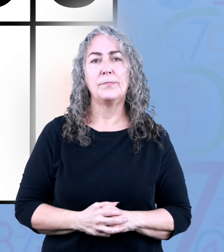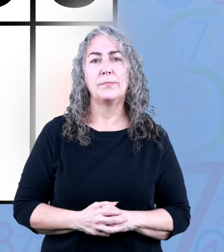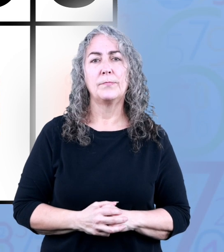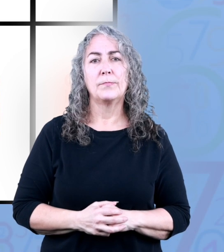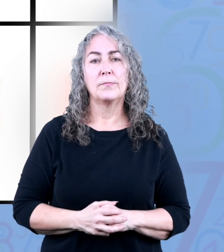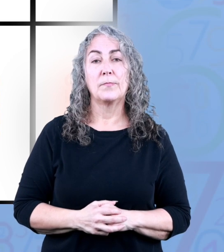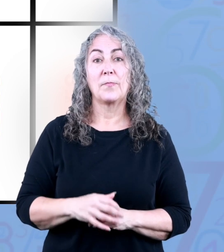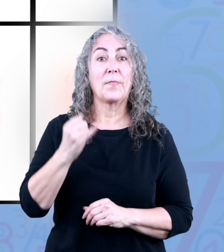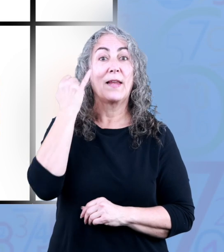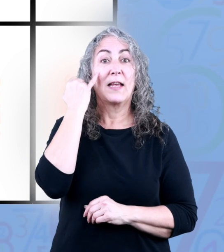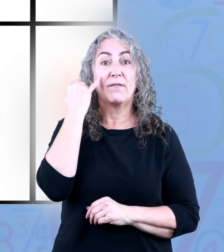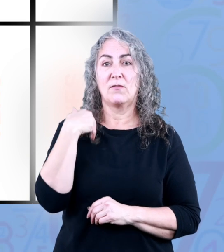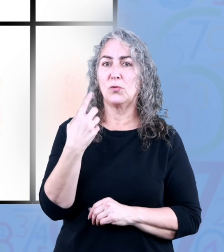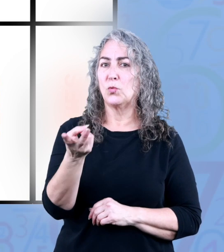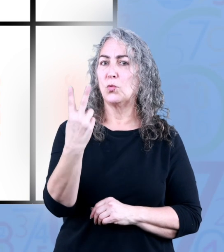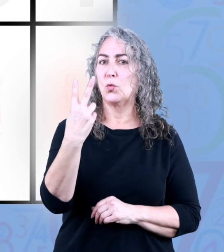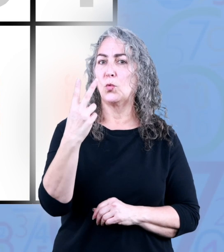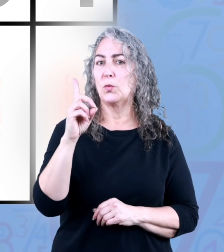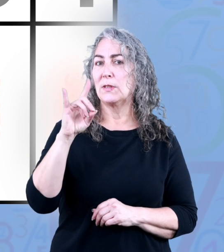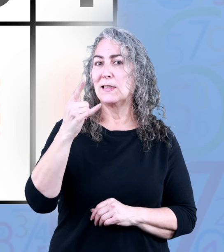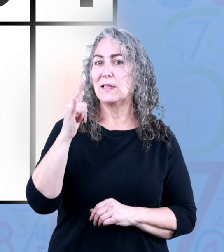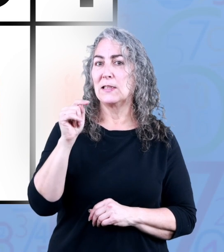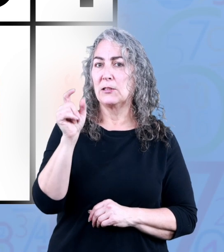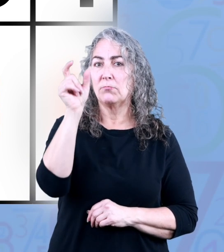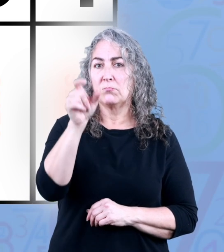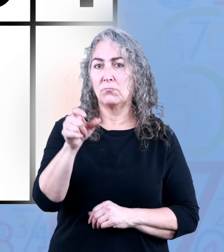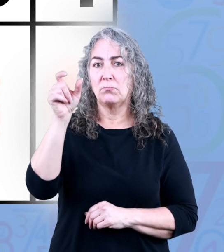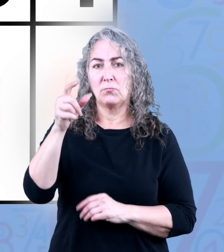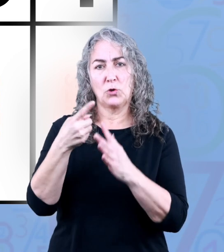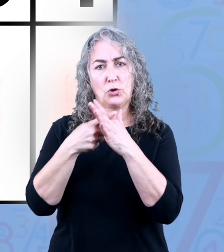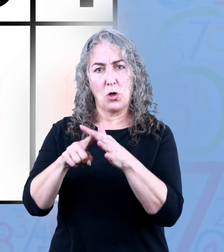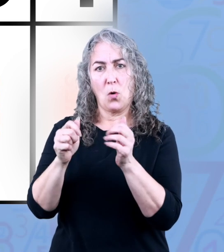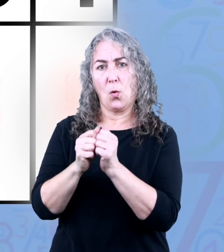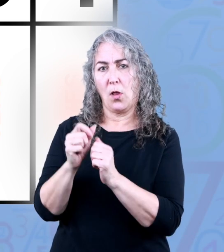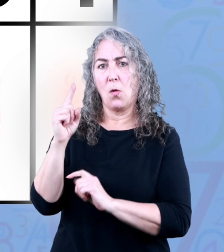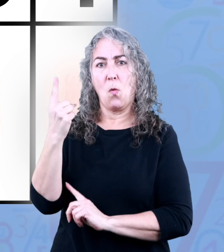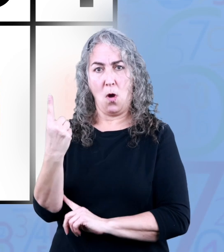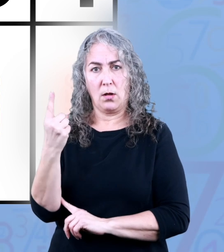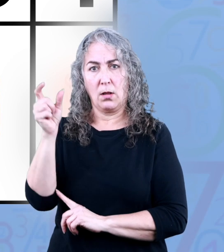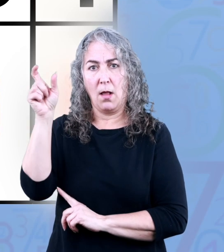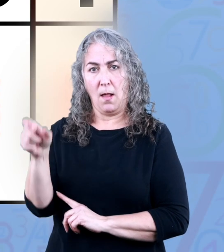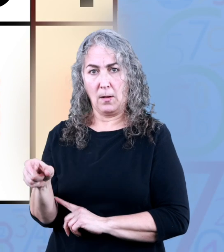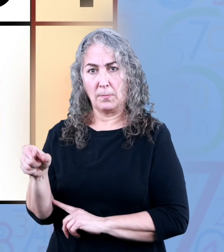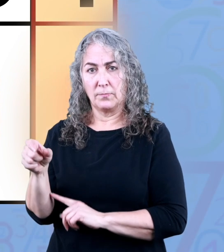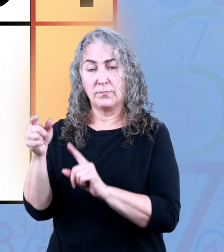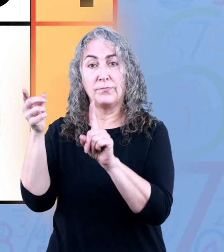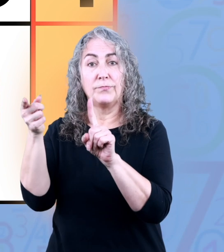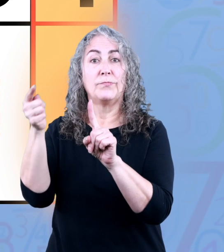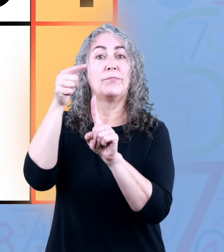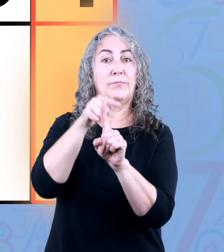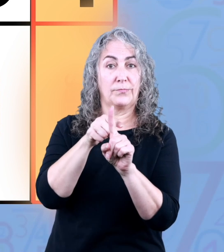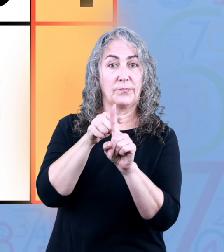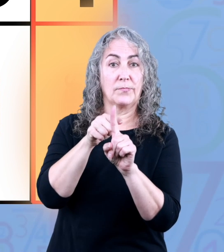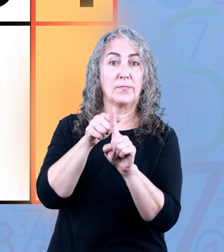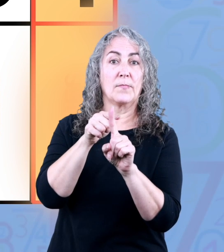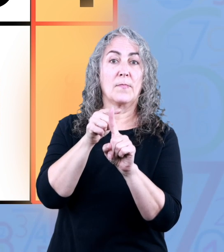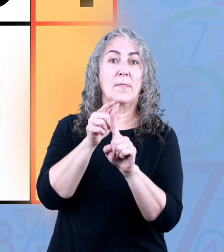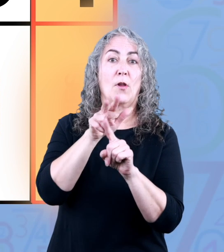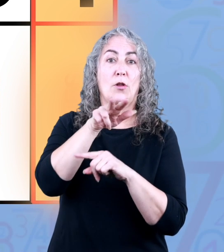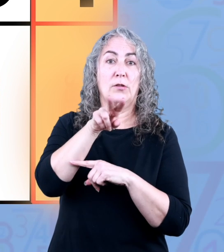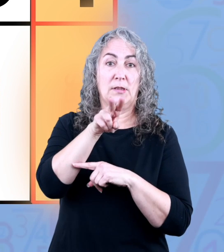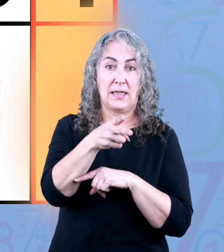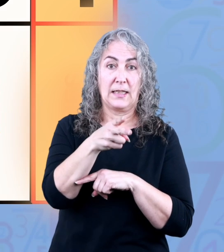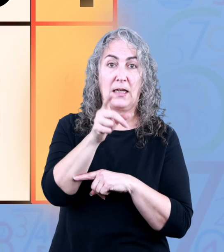if the number only has two digits we again start with the ones column and insert the last number there